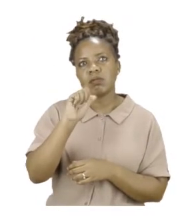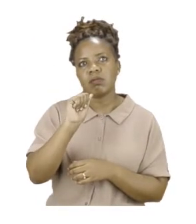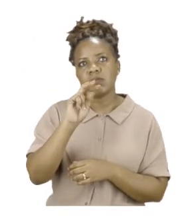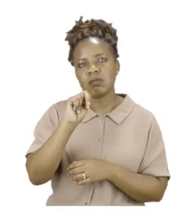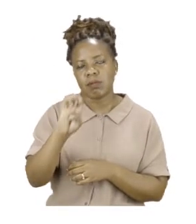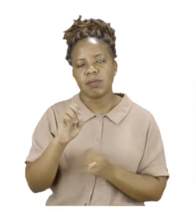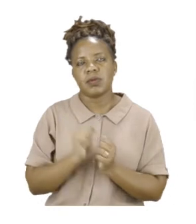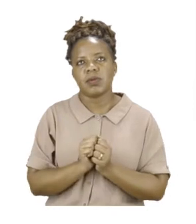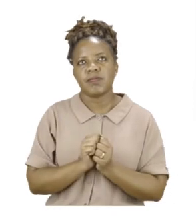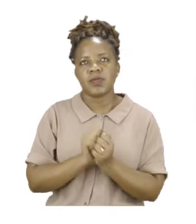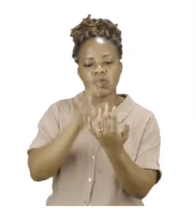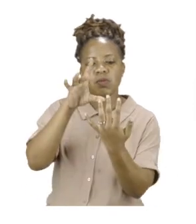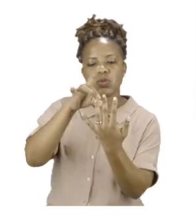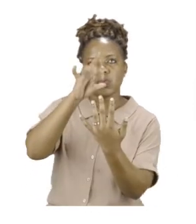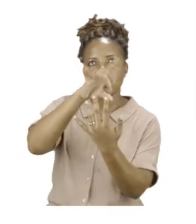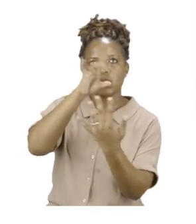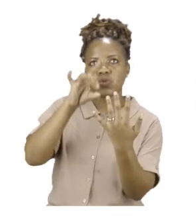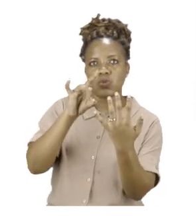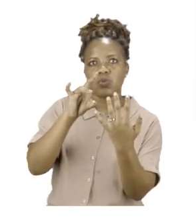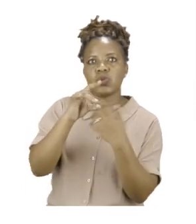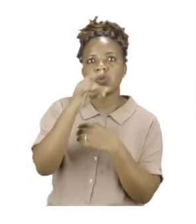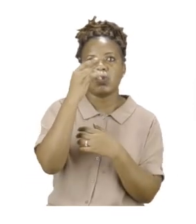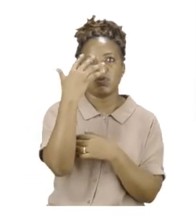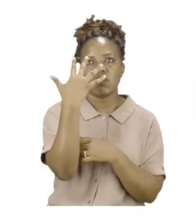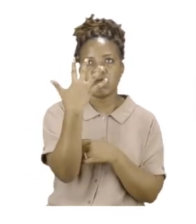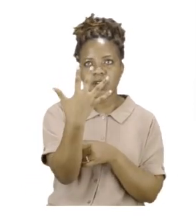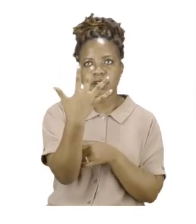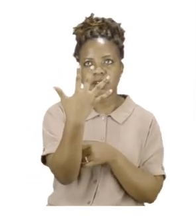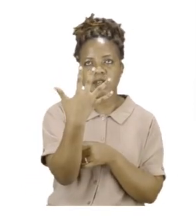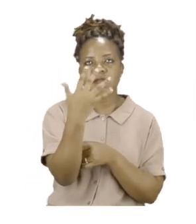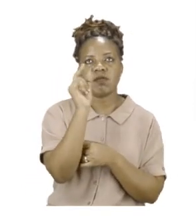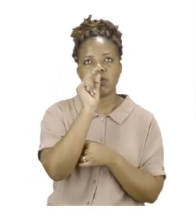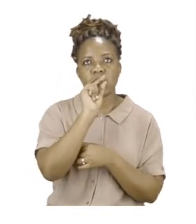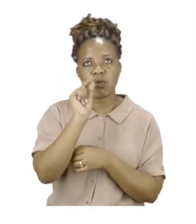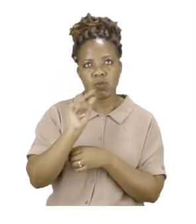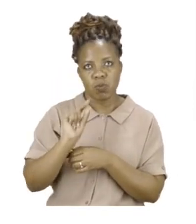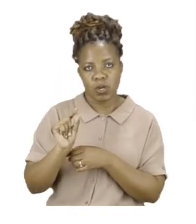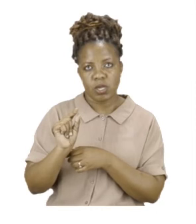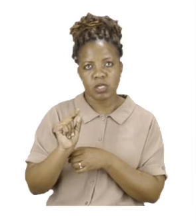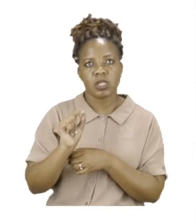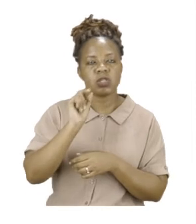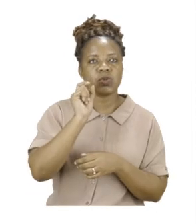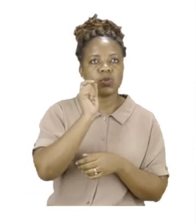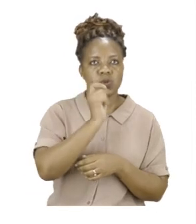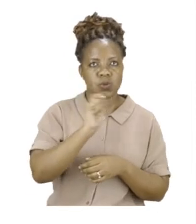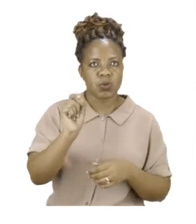words to make your own sentences and remember to put your capital letters and your four stops.